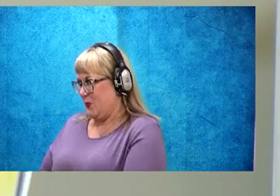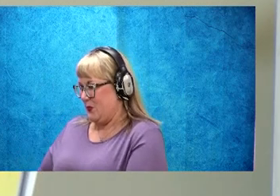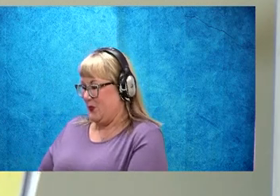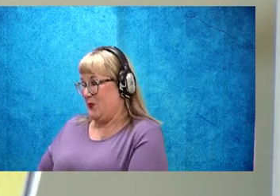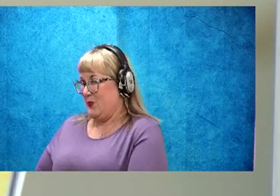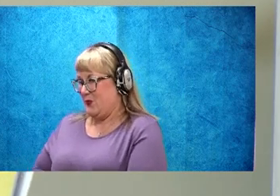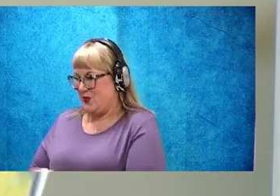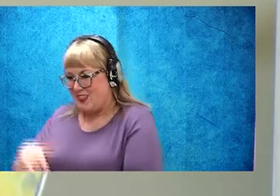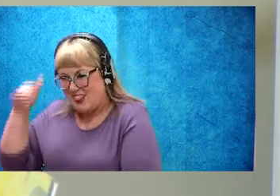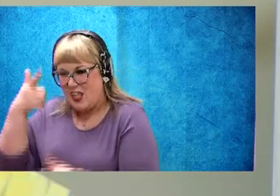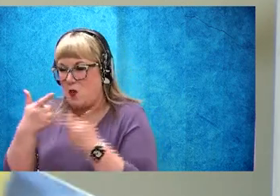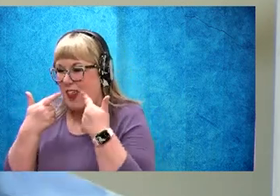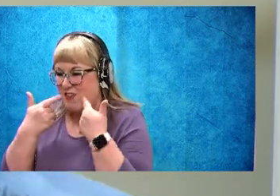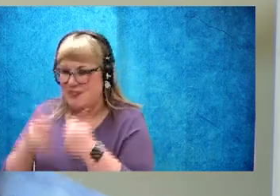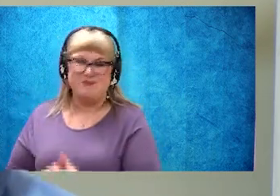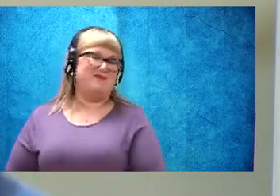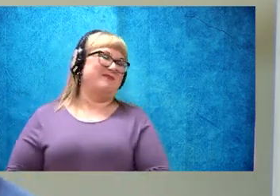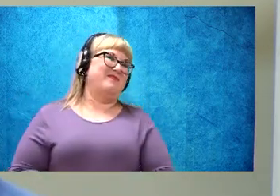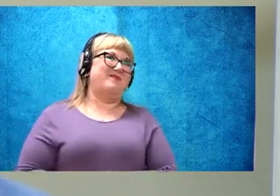cows are laughing.